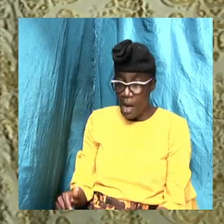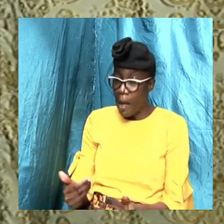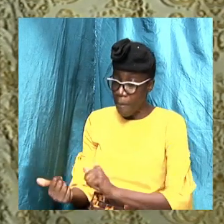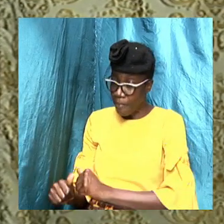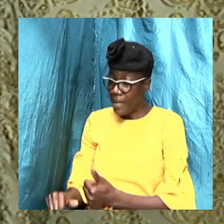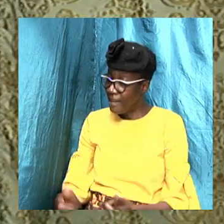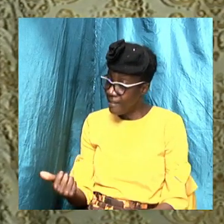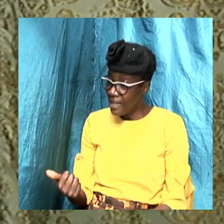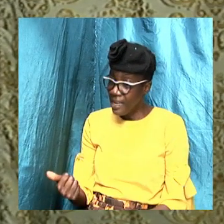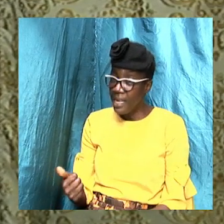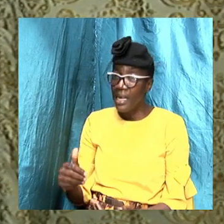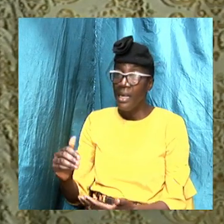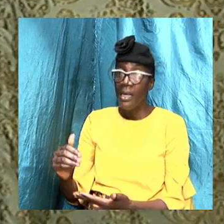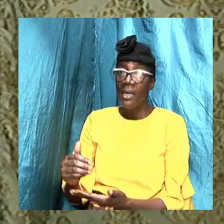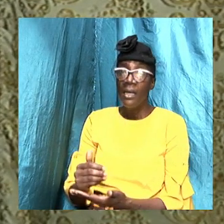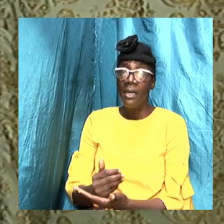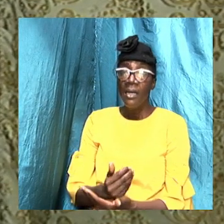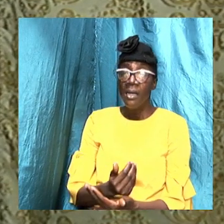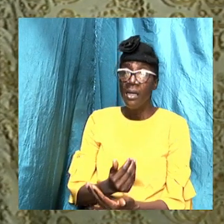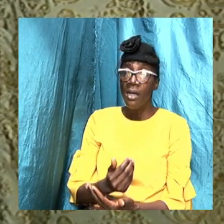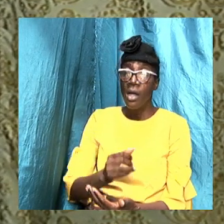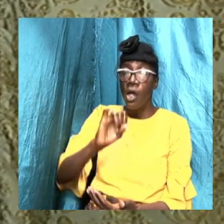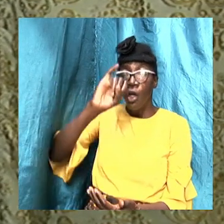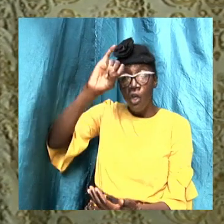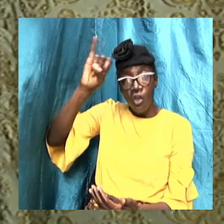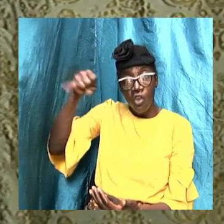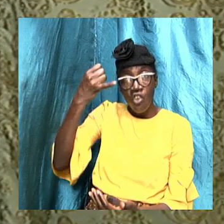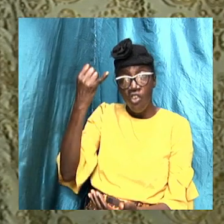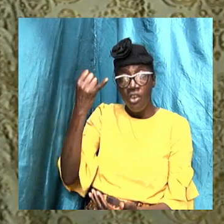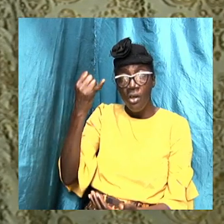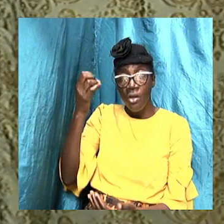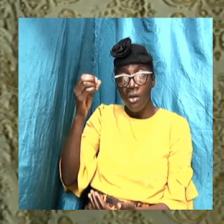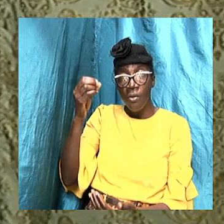4, verse 1 and 2.